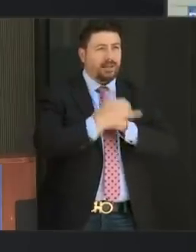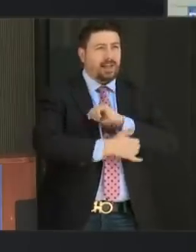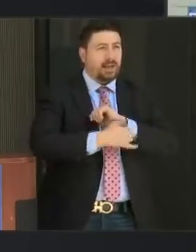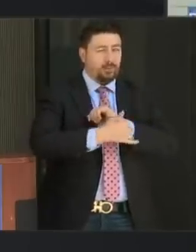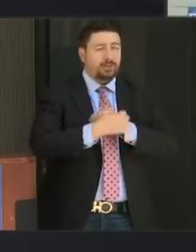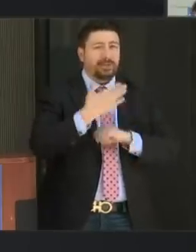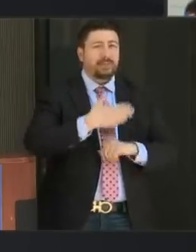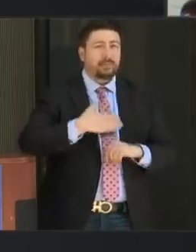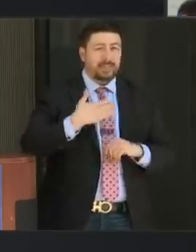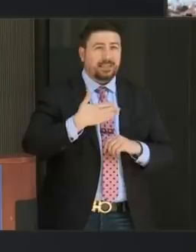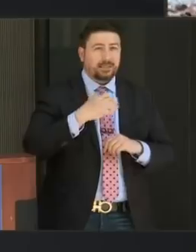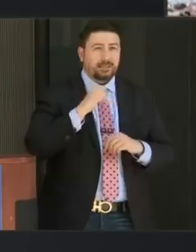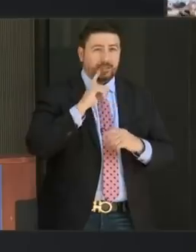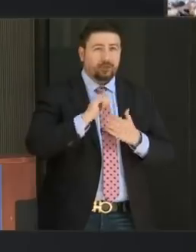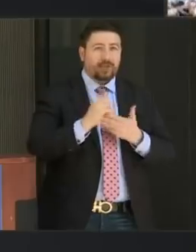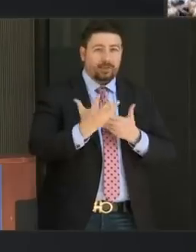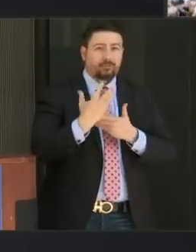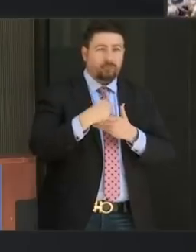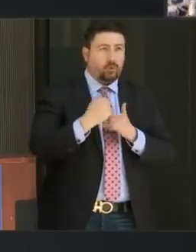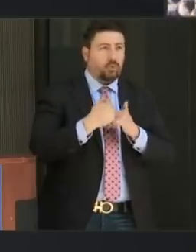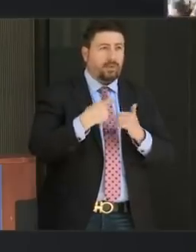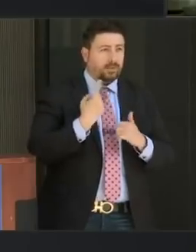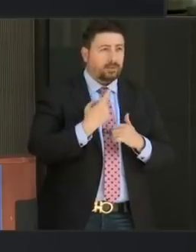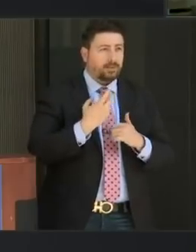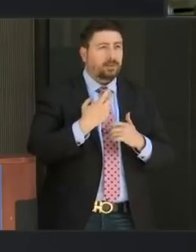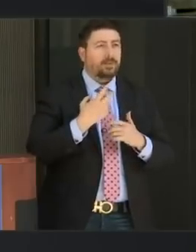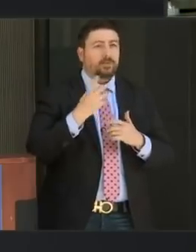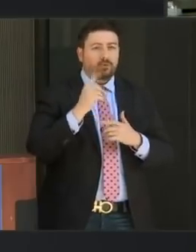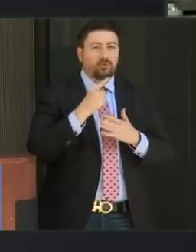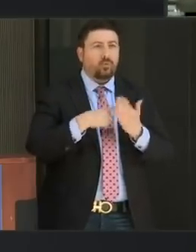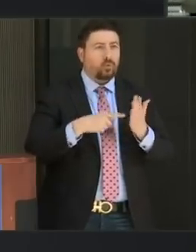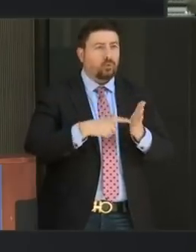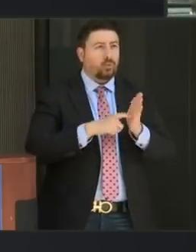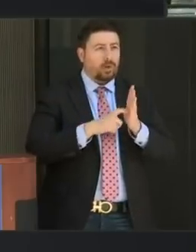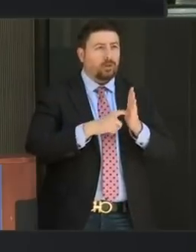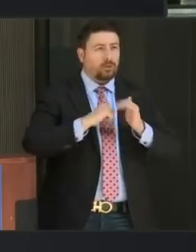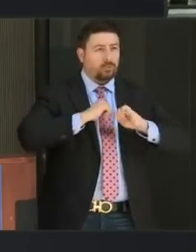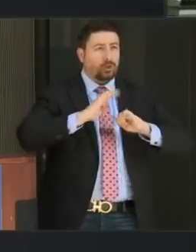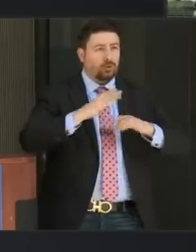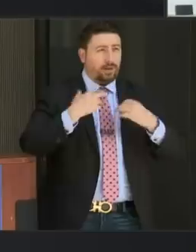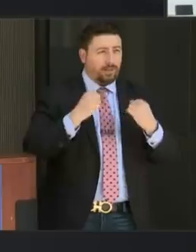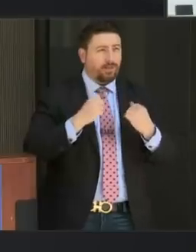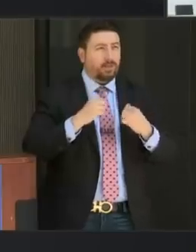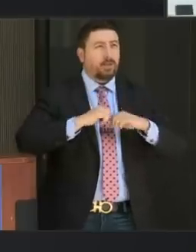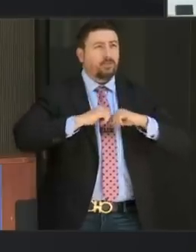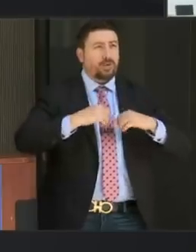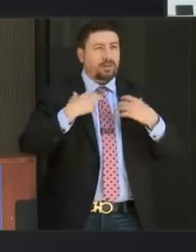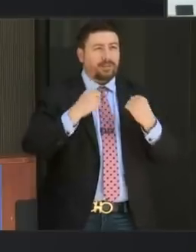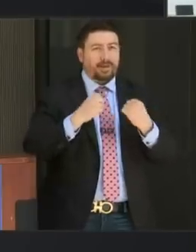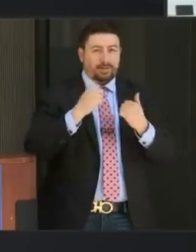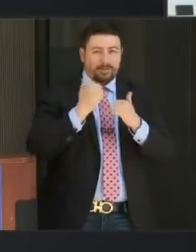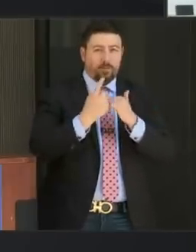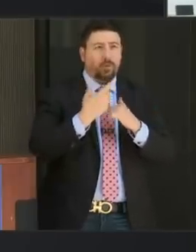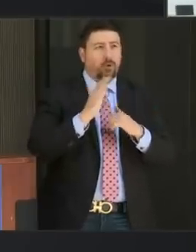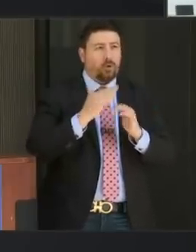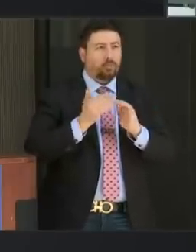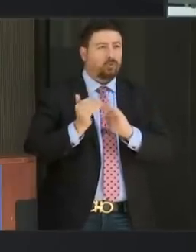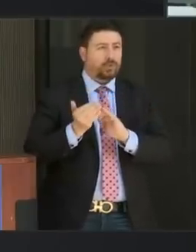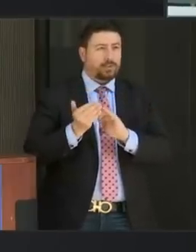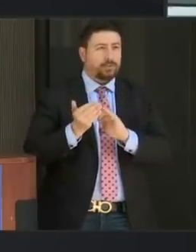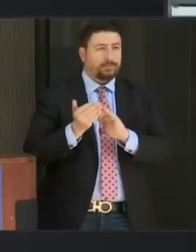with us. Take the steps you need to take today. Protect your health. Protect the health of everyone else in our community.